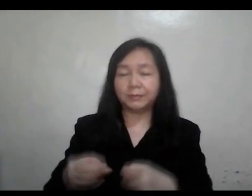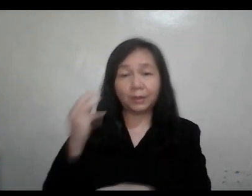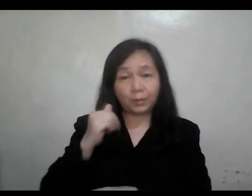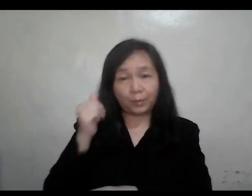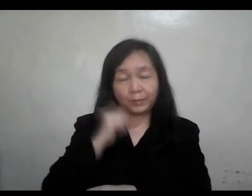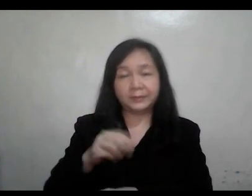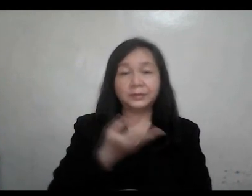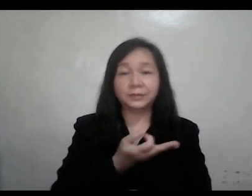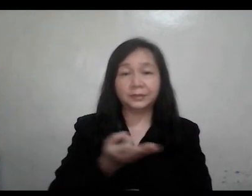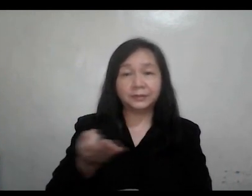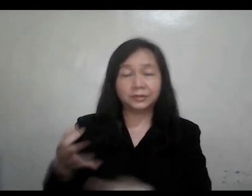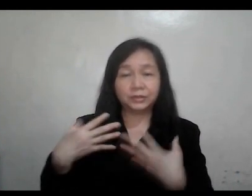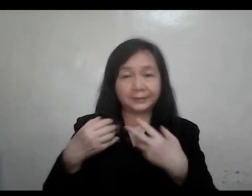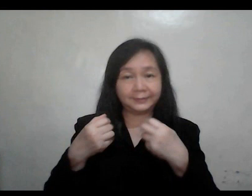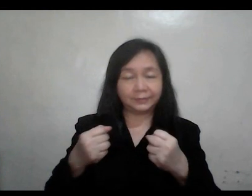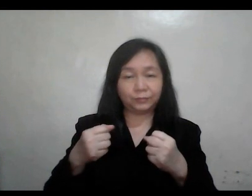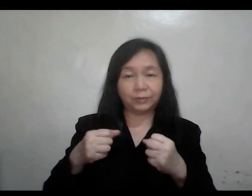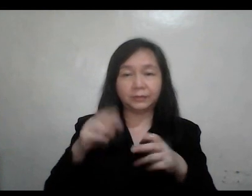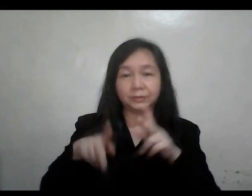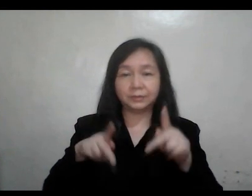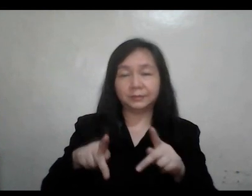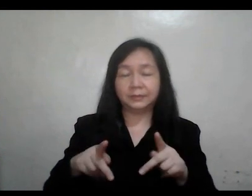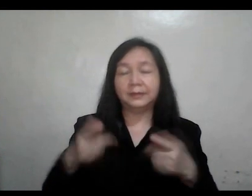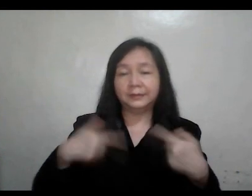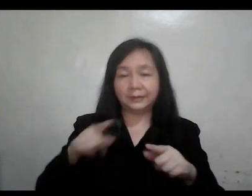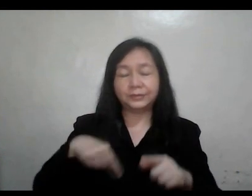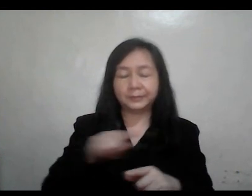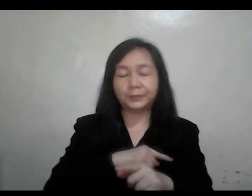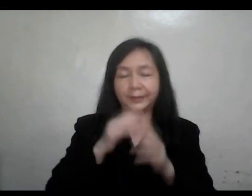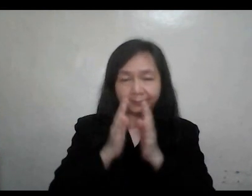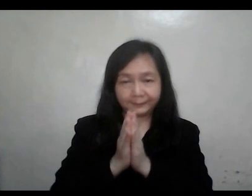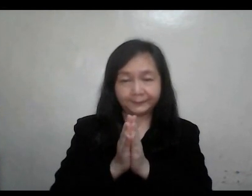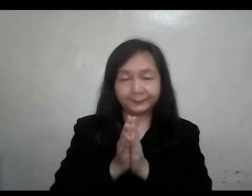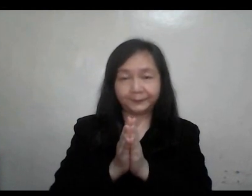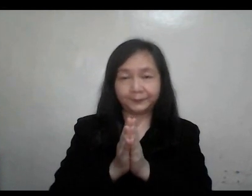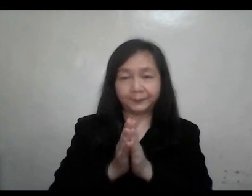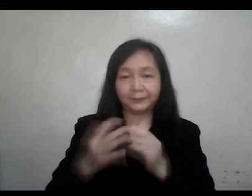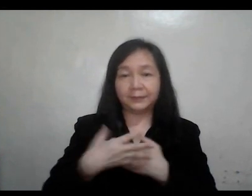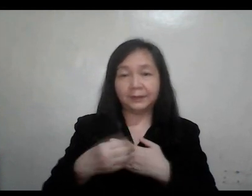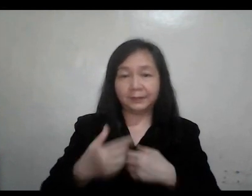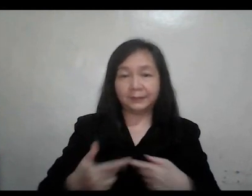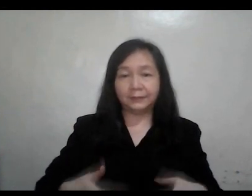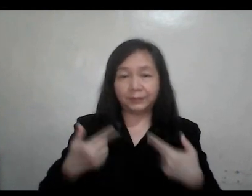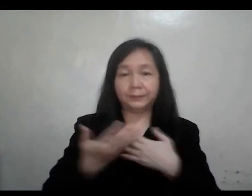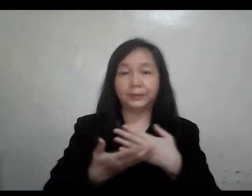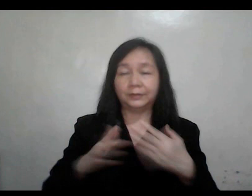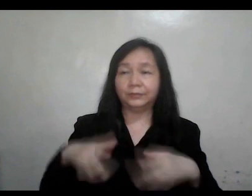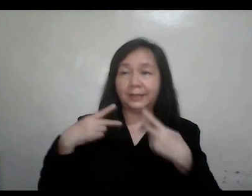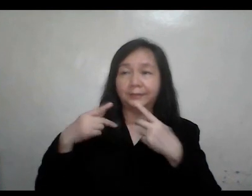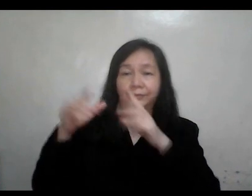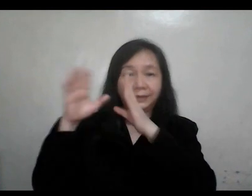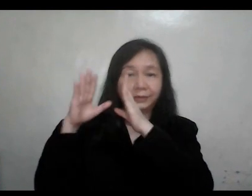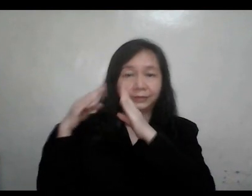may they always nourish and strengthen their flocks. Let us pray. Living Bread of Life,